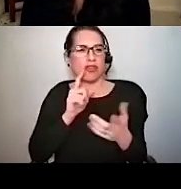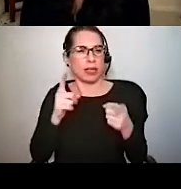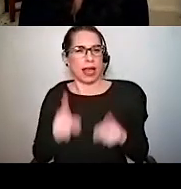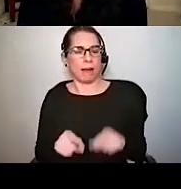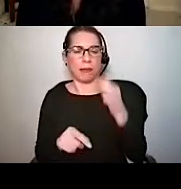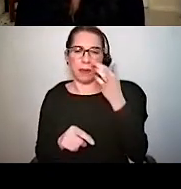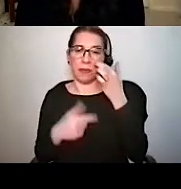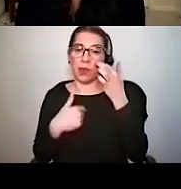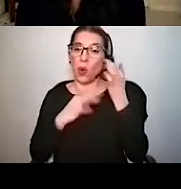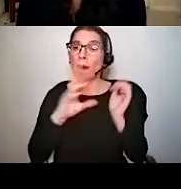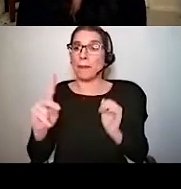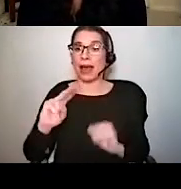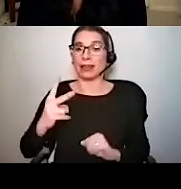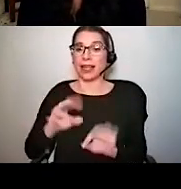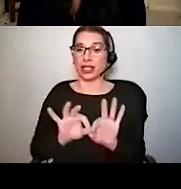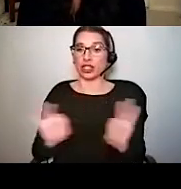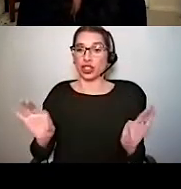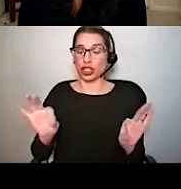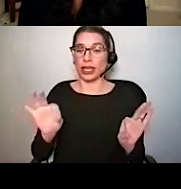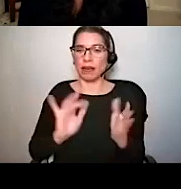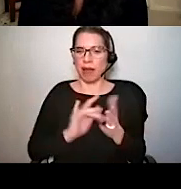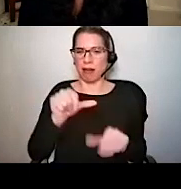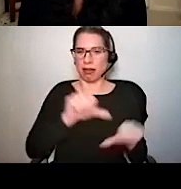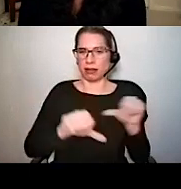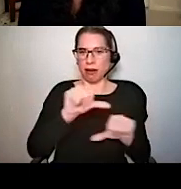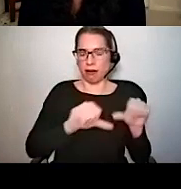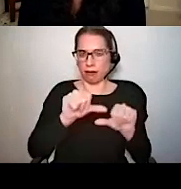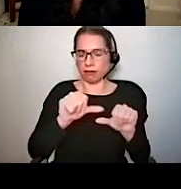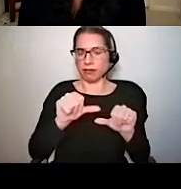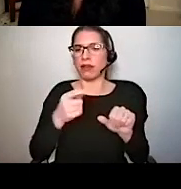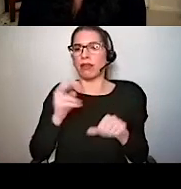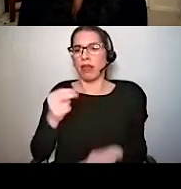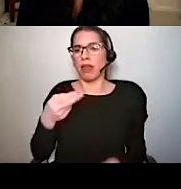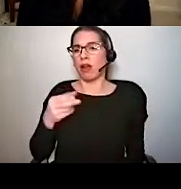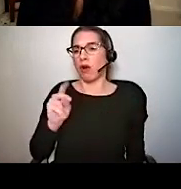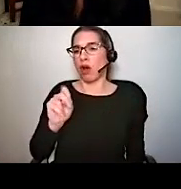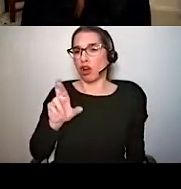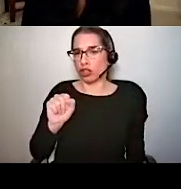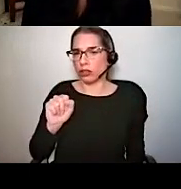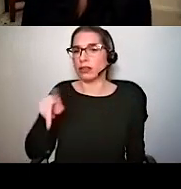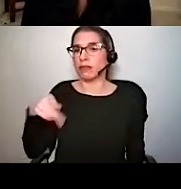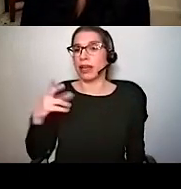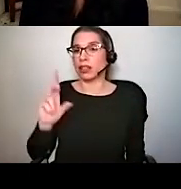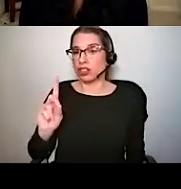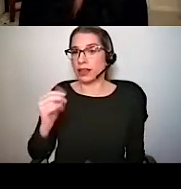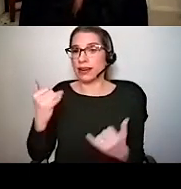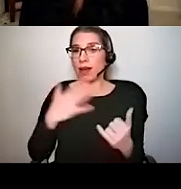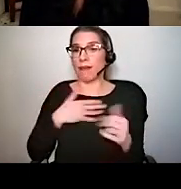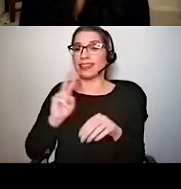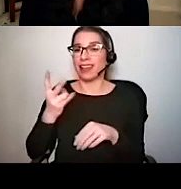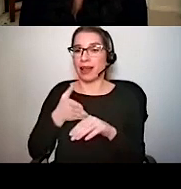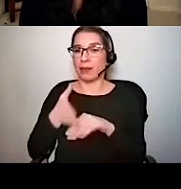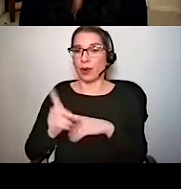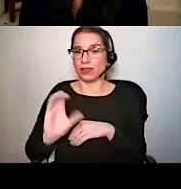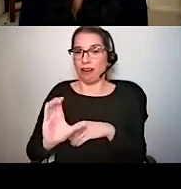in medical science, followed by an honors, a PhD, and currently on my second postdoc, all